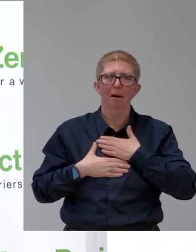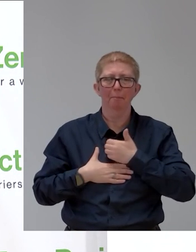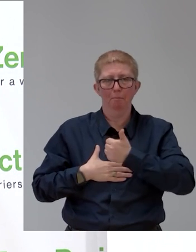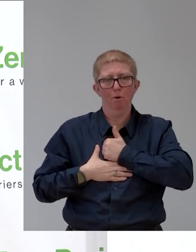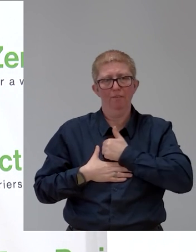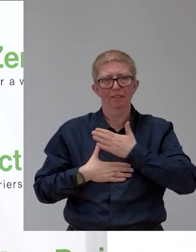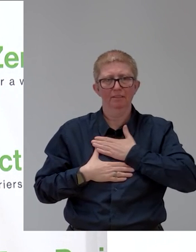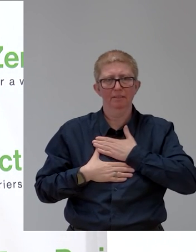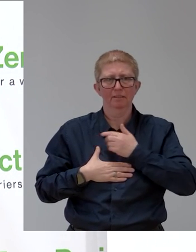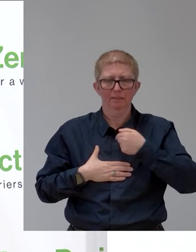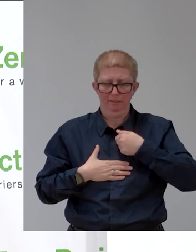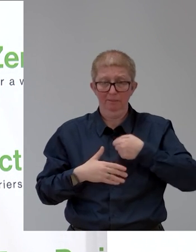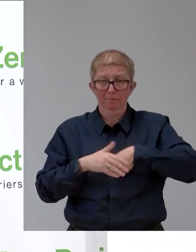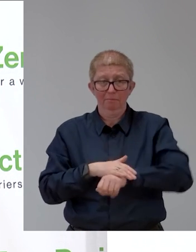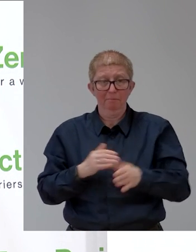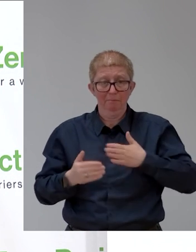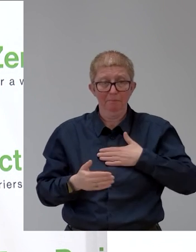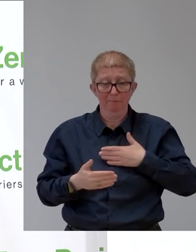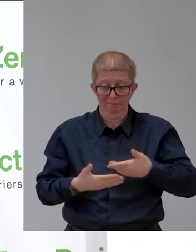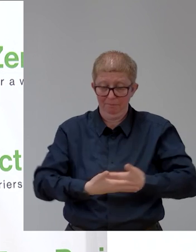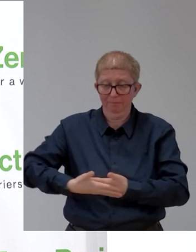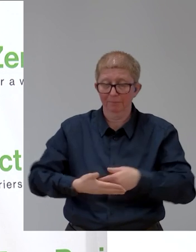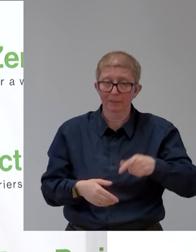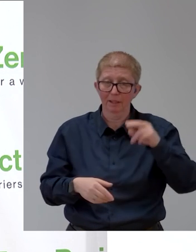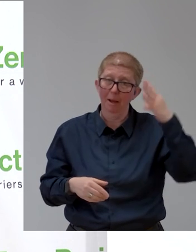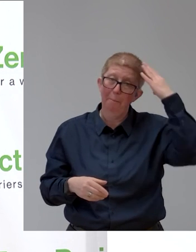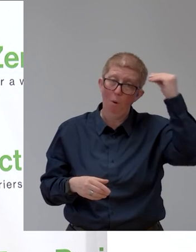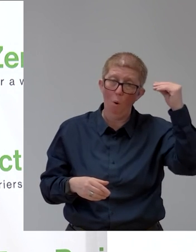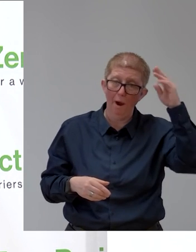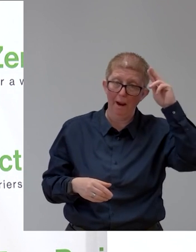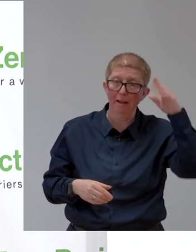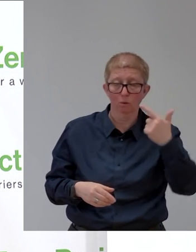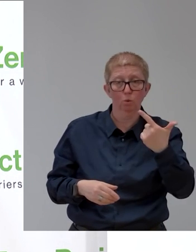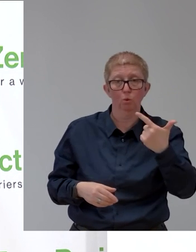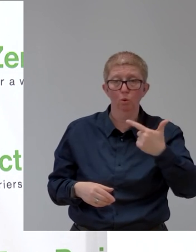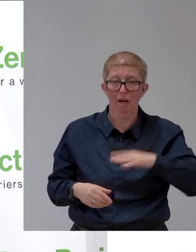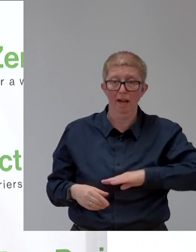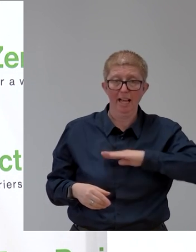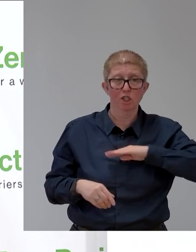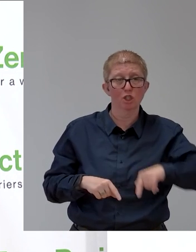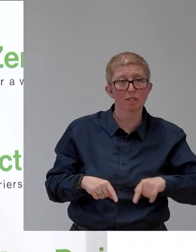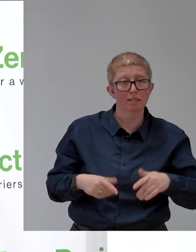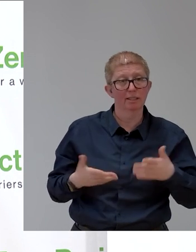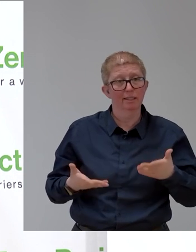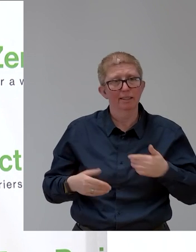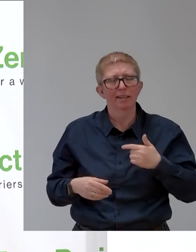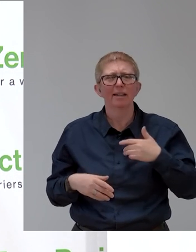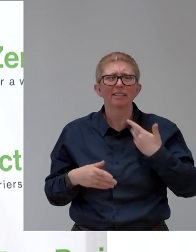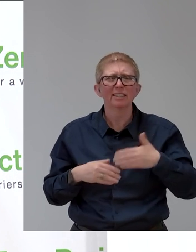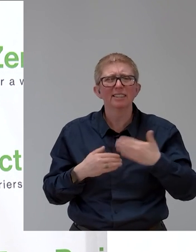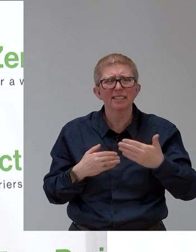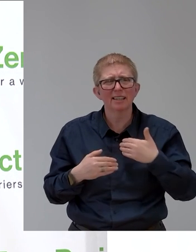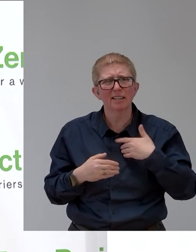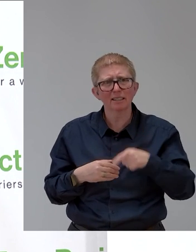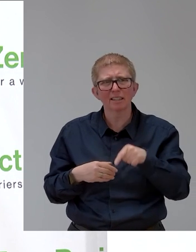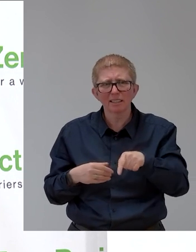trying constantly to reduce your child's screen time, and it seems to be a technical device which encourages